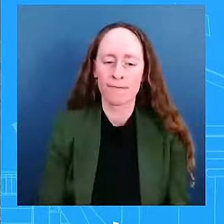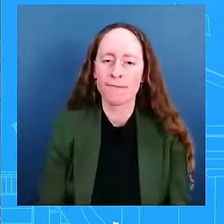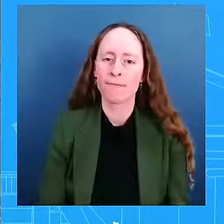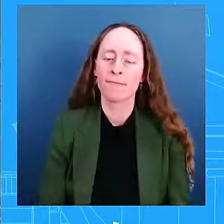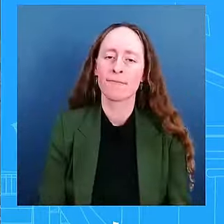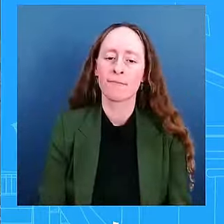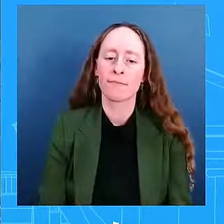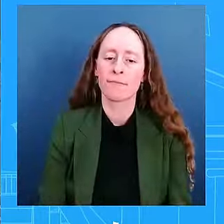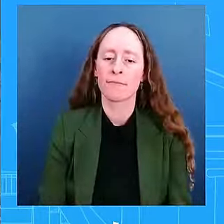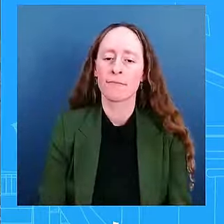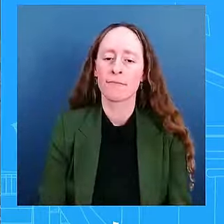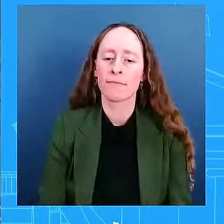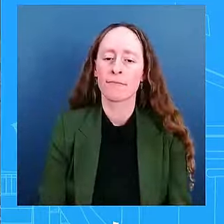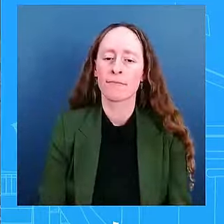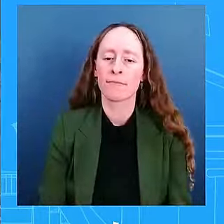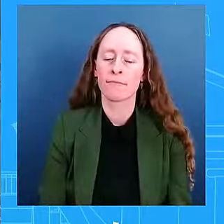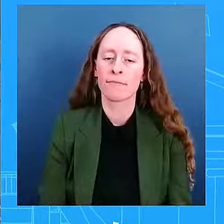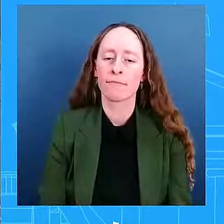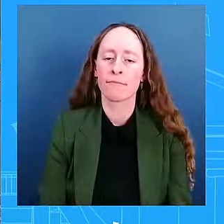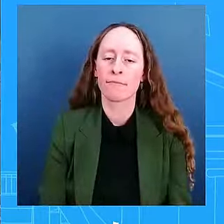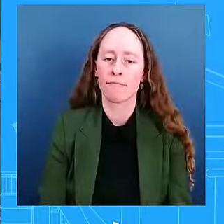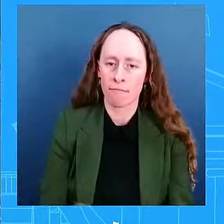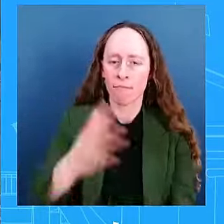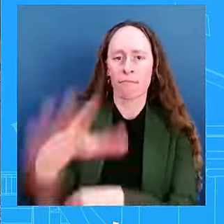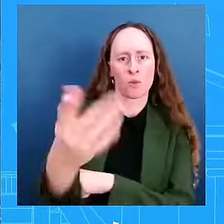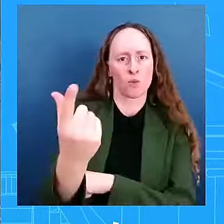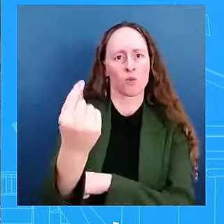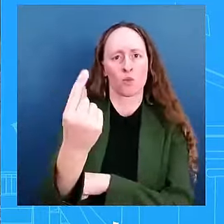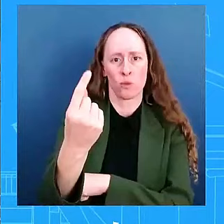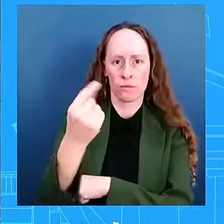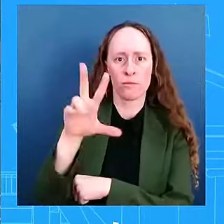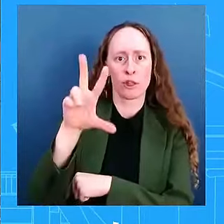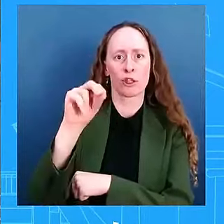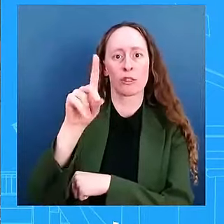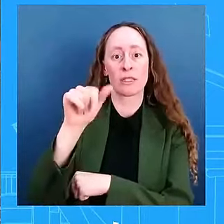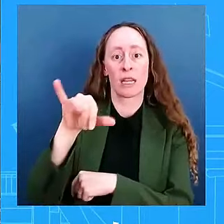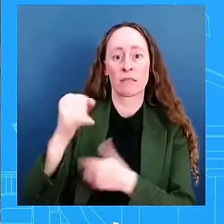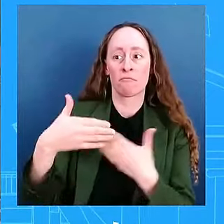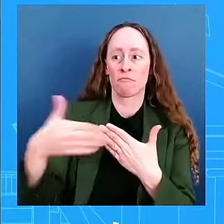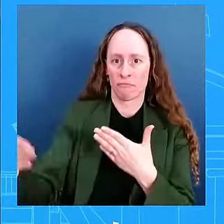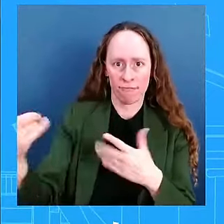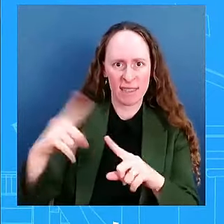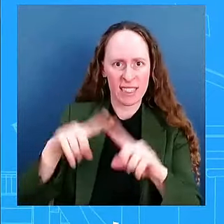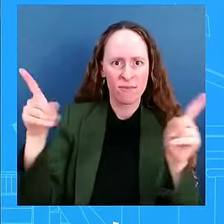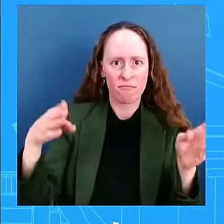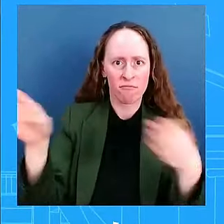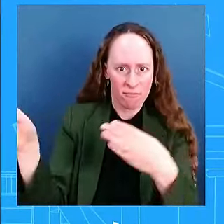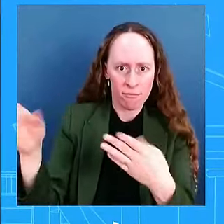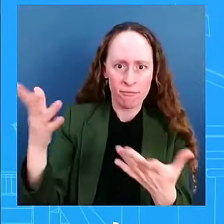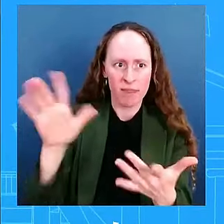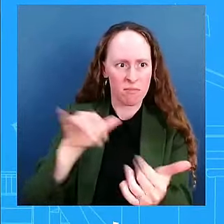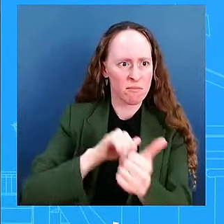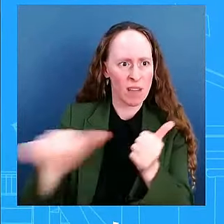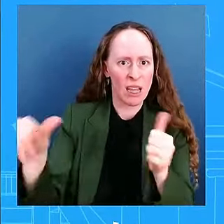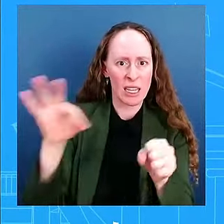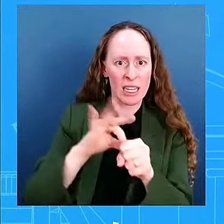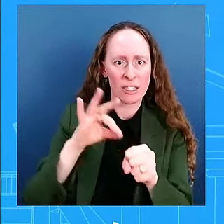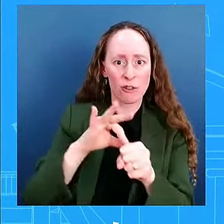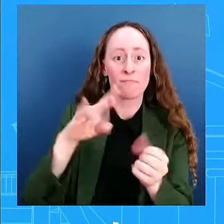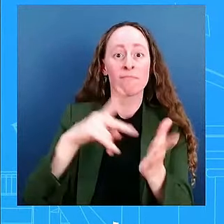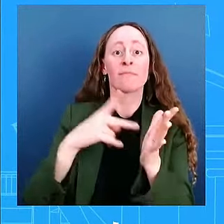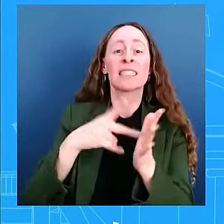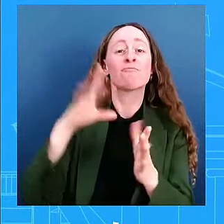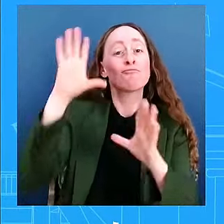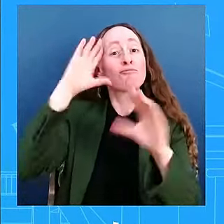make changes, a 30-day deadline. That's after the election. Doesn't that take some of the bite out of this ultimately? I'm not going to, I'm not going to get into, um,